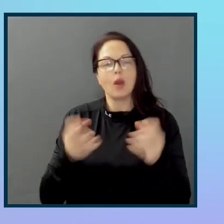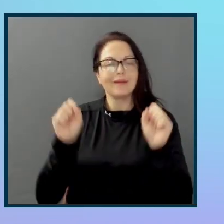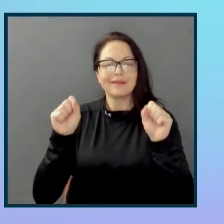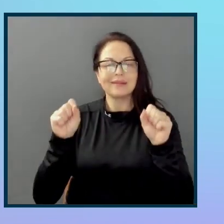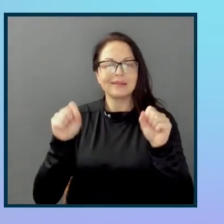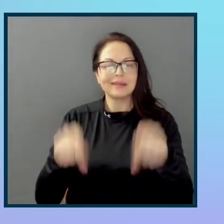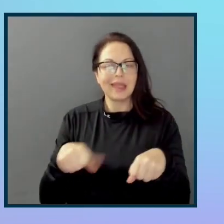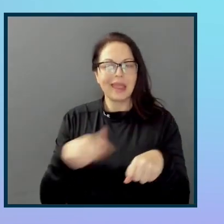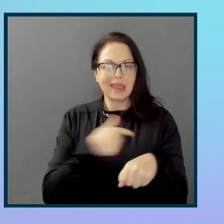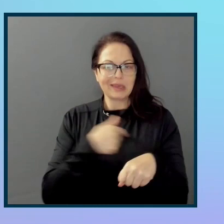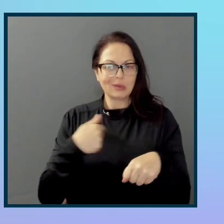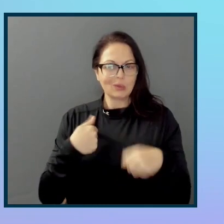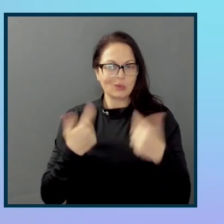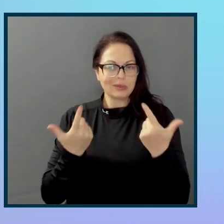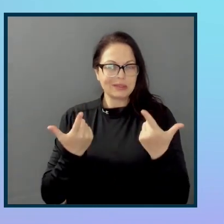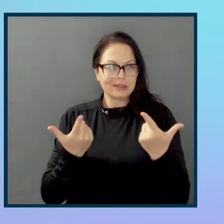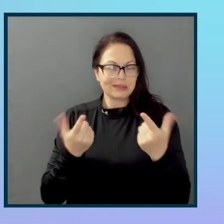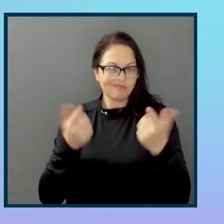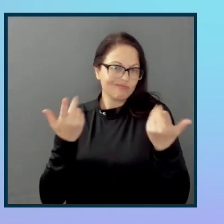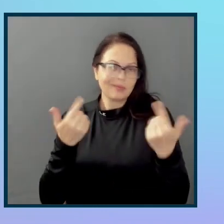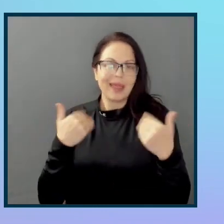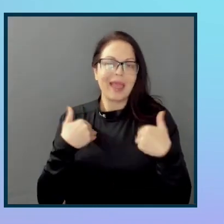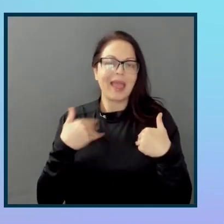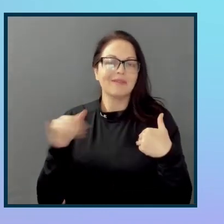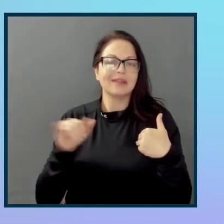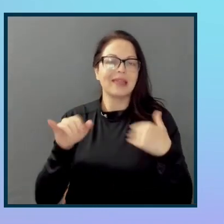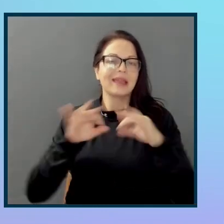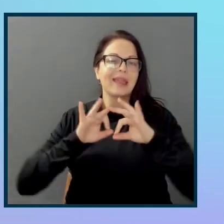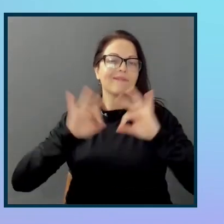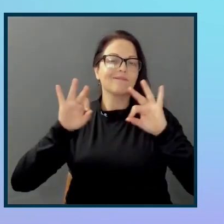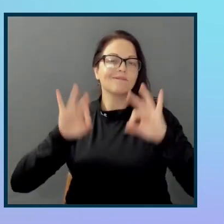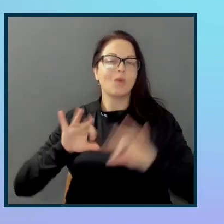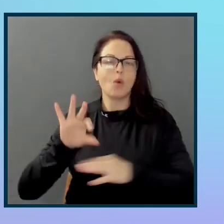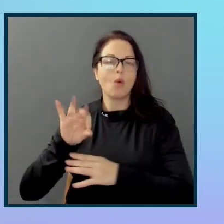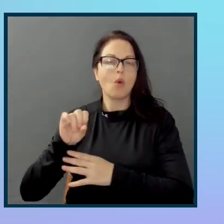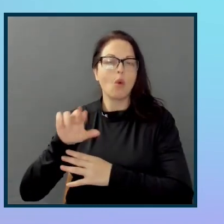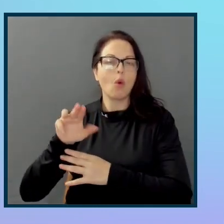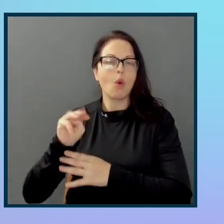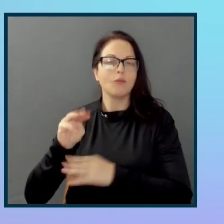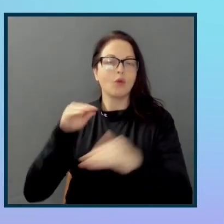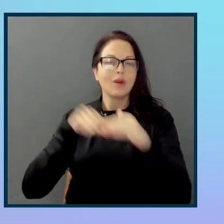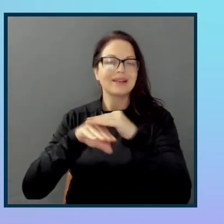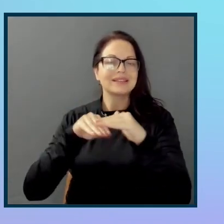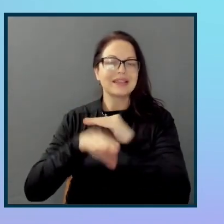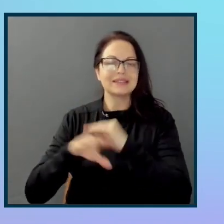you use something like a Slack channel? How do you maintain momentum for something like this?